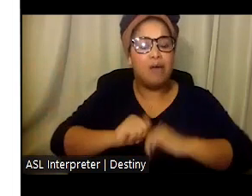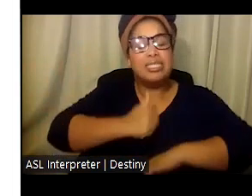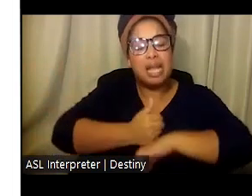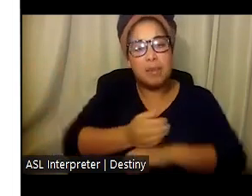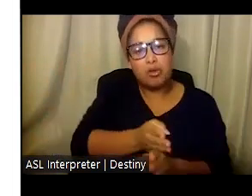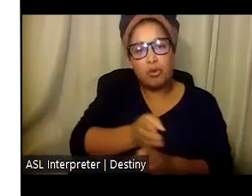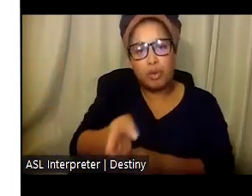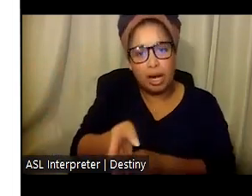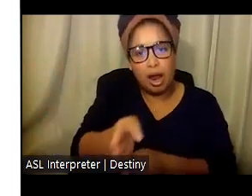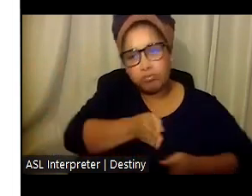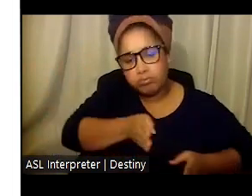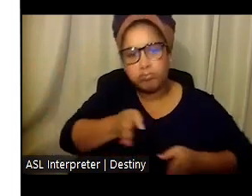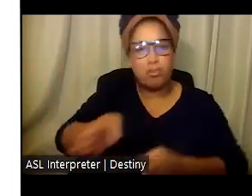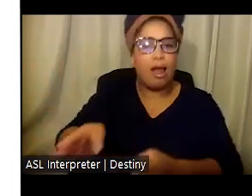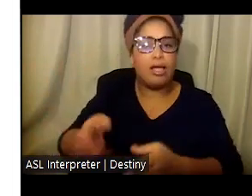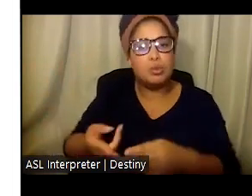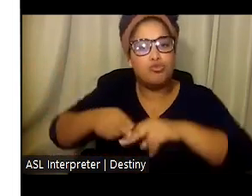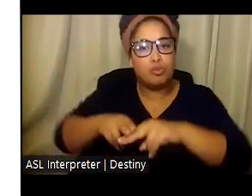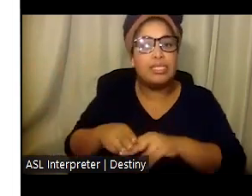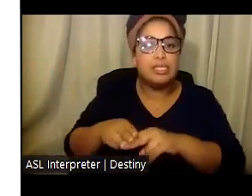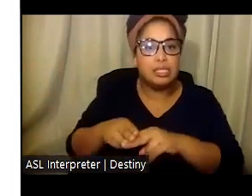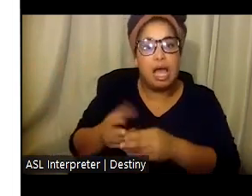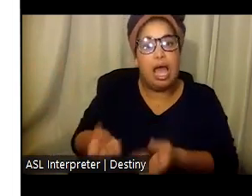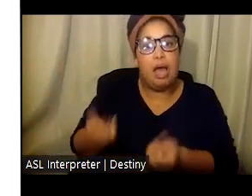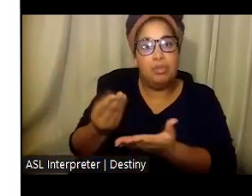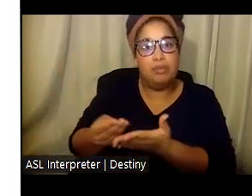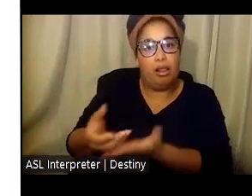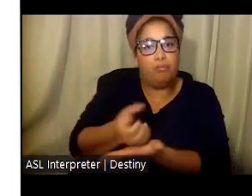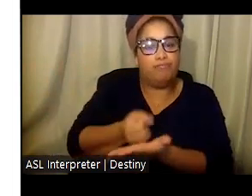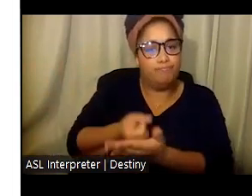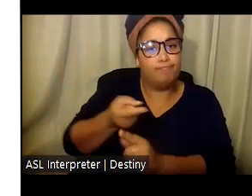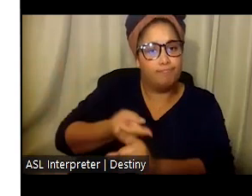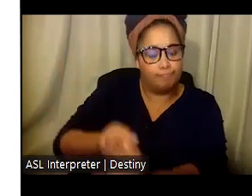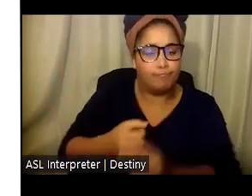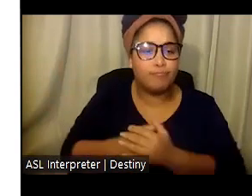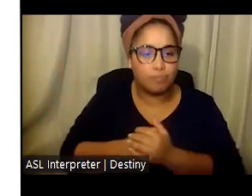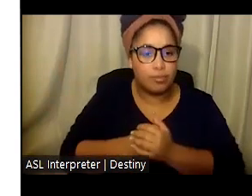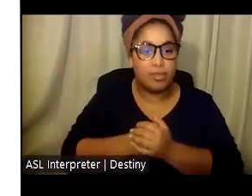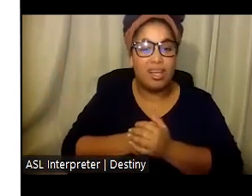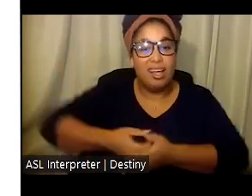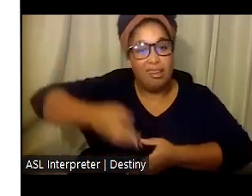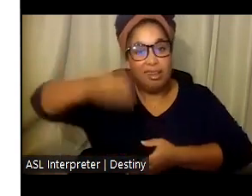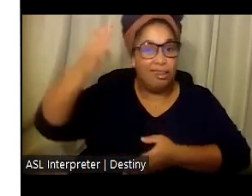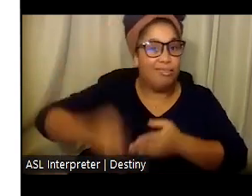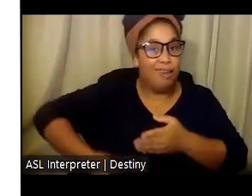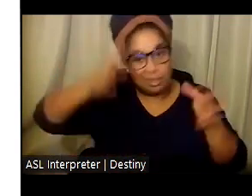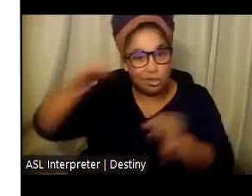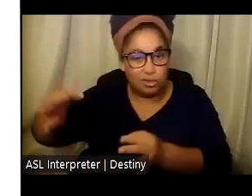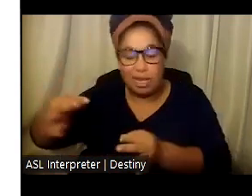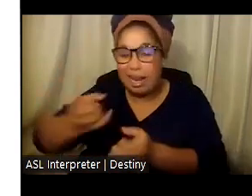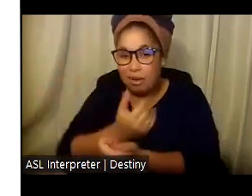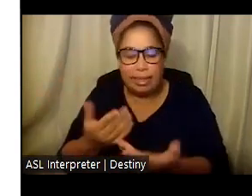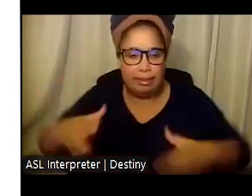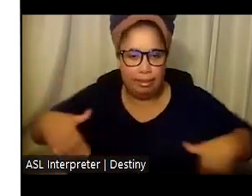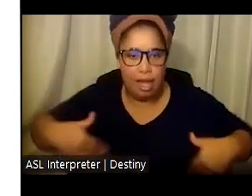which also includes a pathway to increased wages. Though not yet finalized, the wage increase will likely be